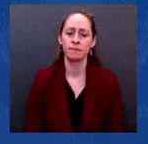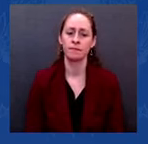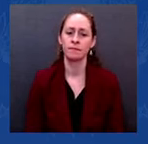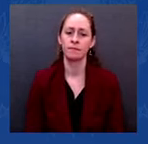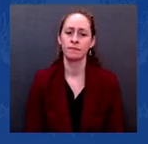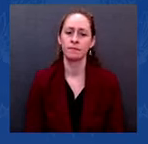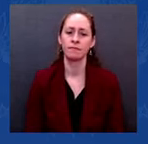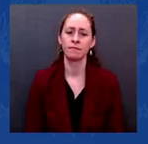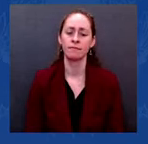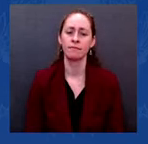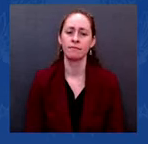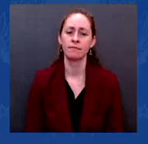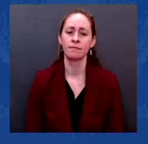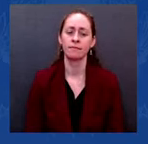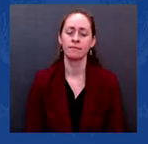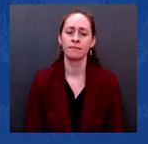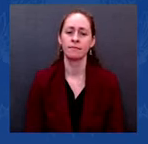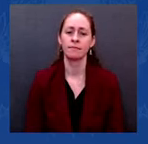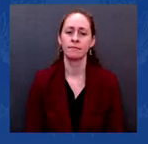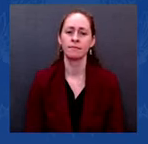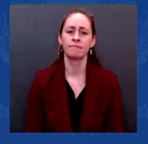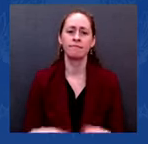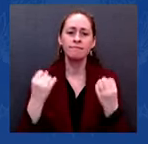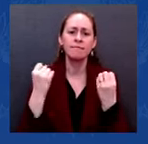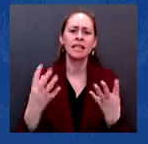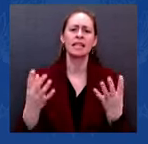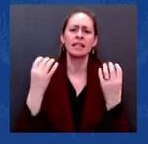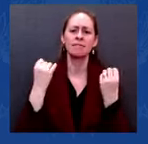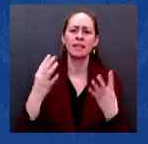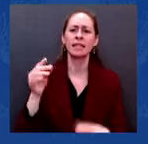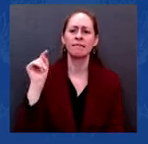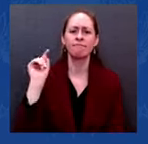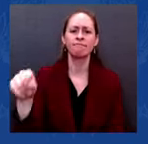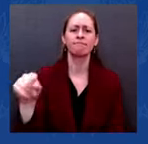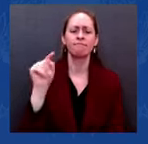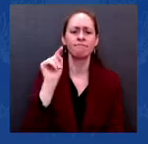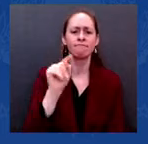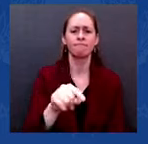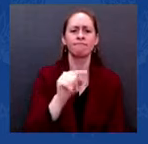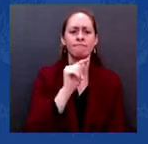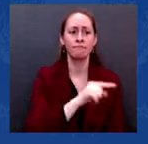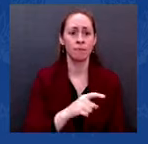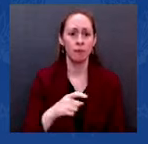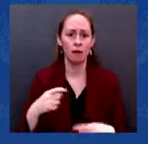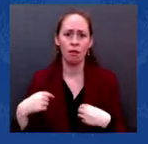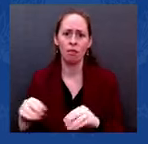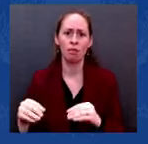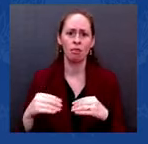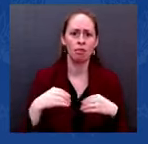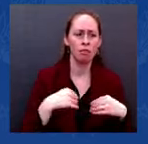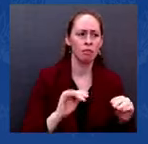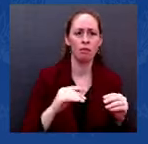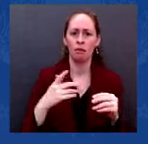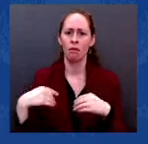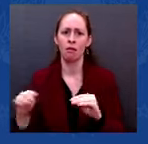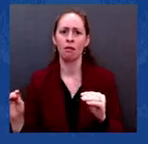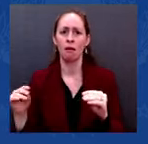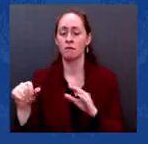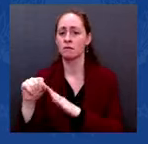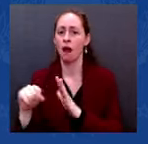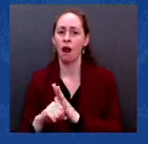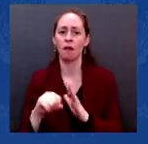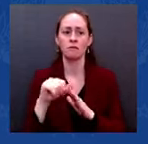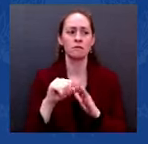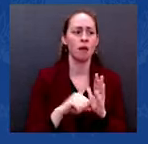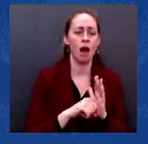places into this great metropolis. That's not acceptable. So